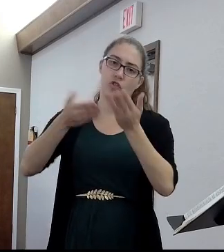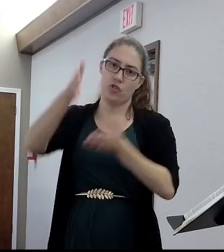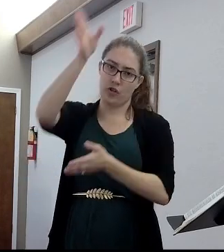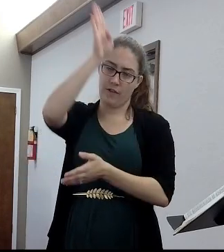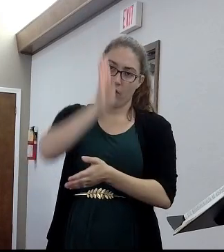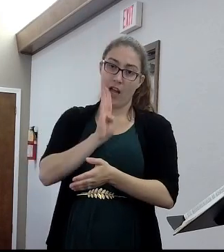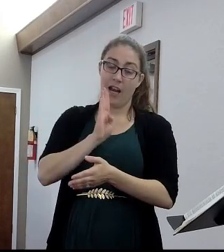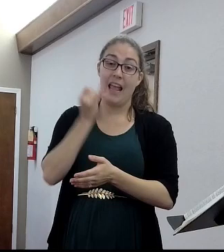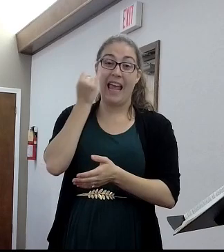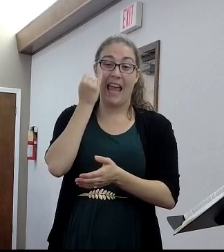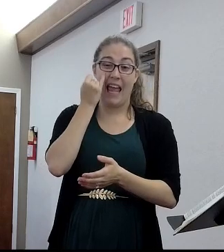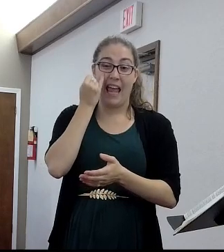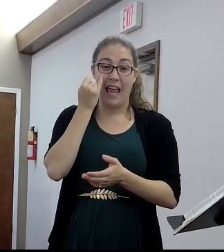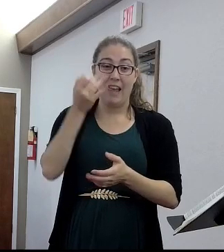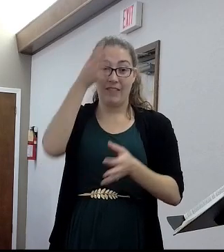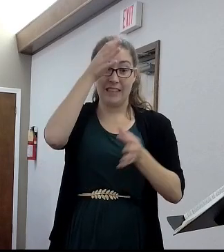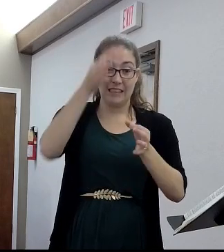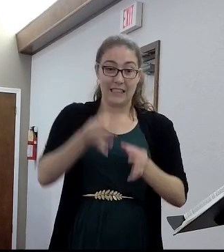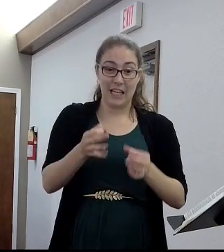have to turn their back on God.